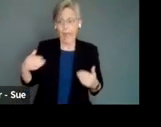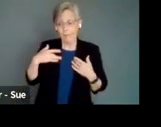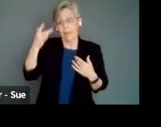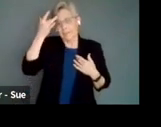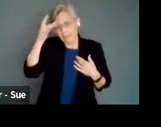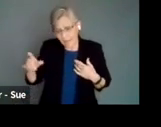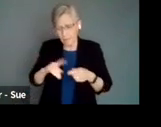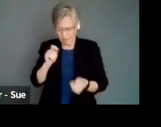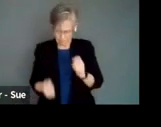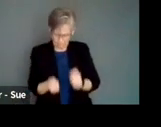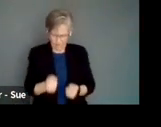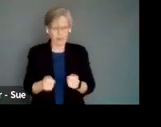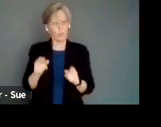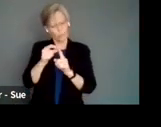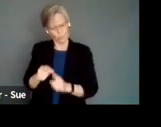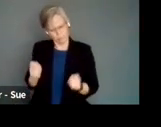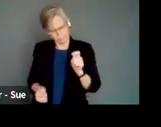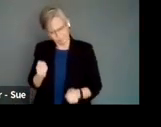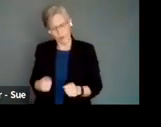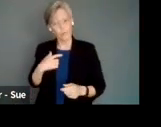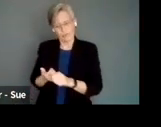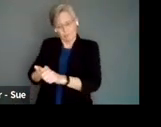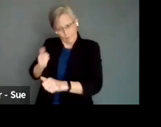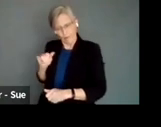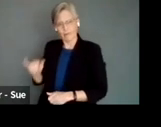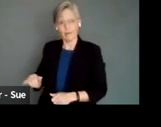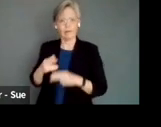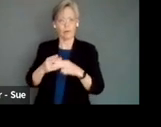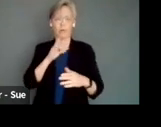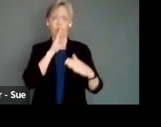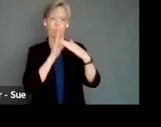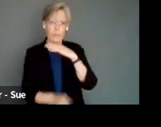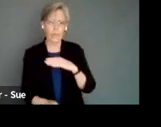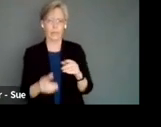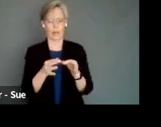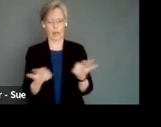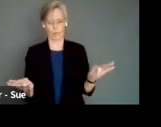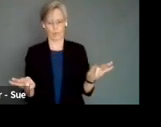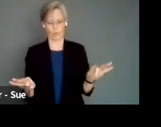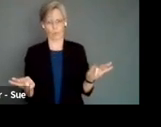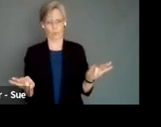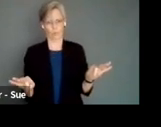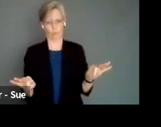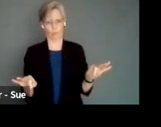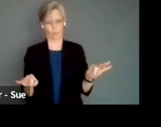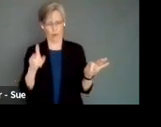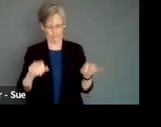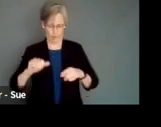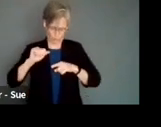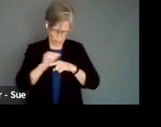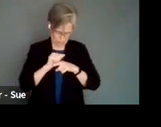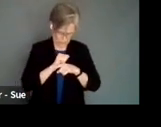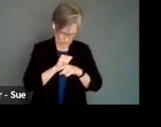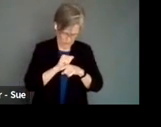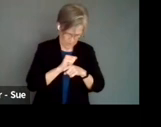So we've developed an entire system to prevent that and it's called plain language and it's a trademark. You have to actually train. In order to do